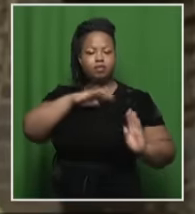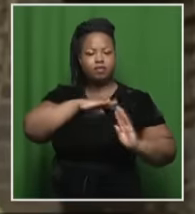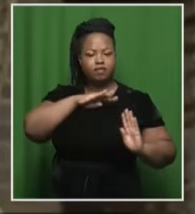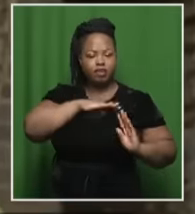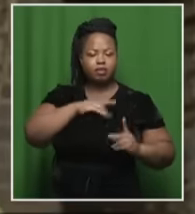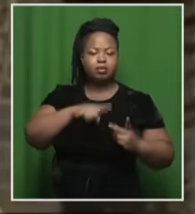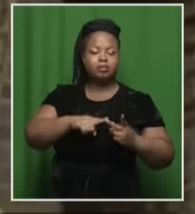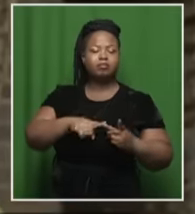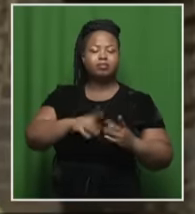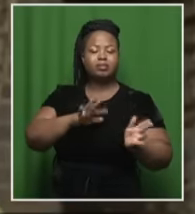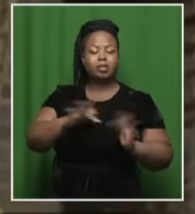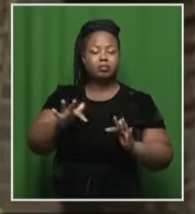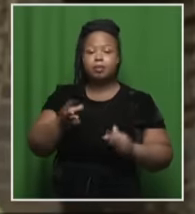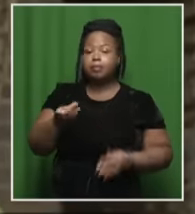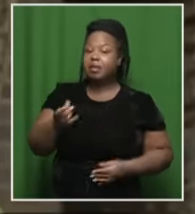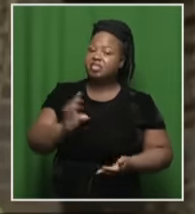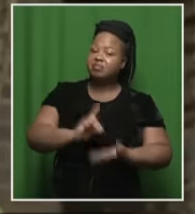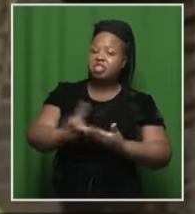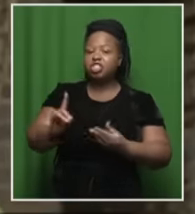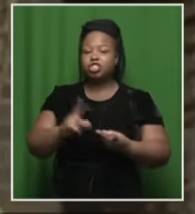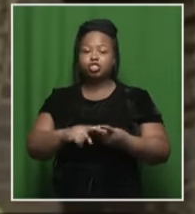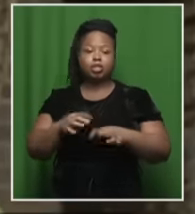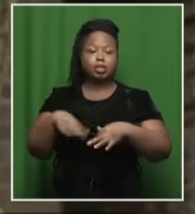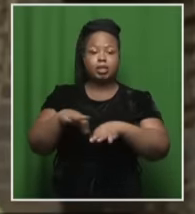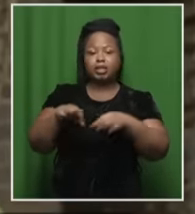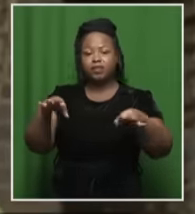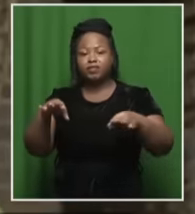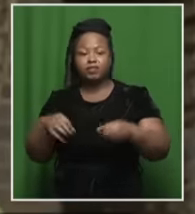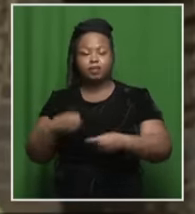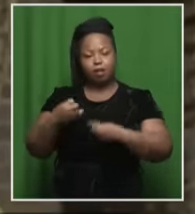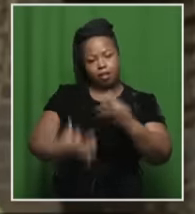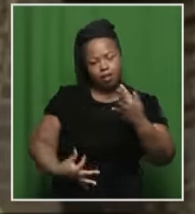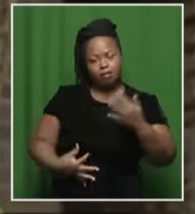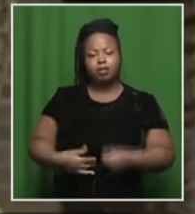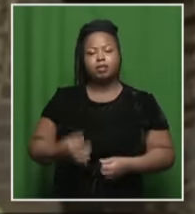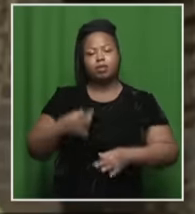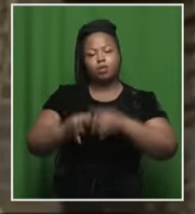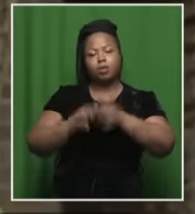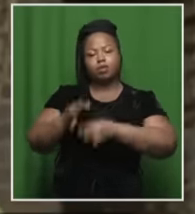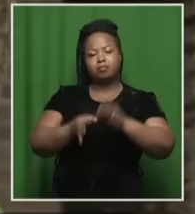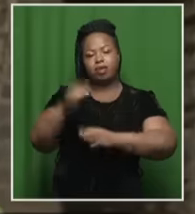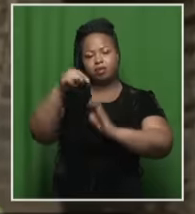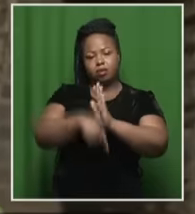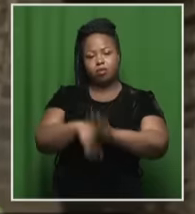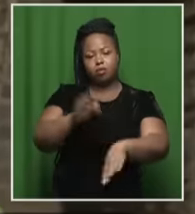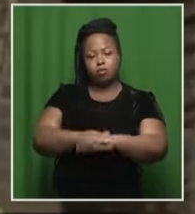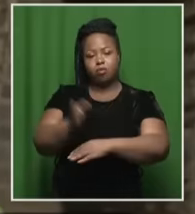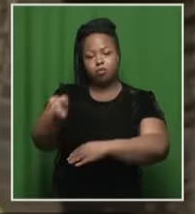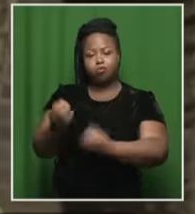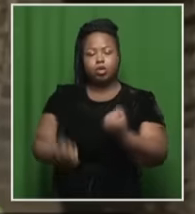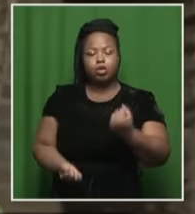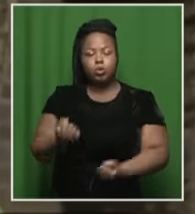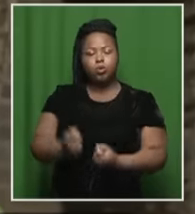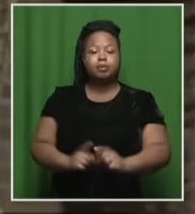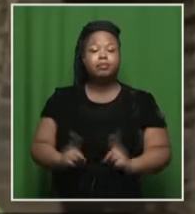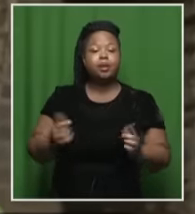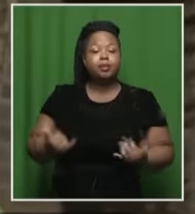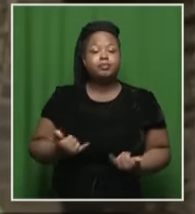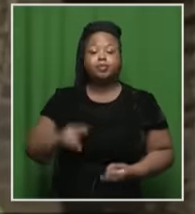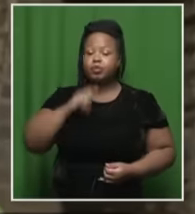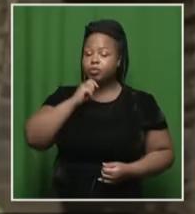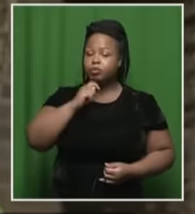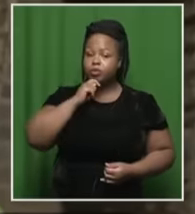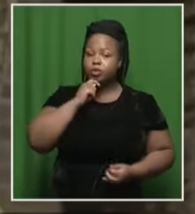the form of cash or gifts, etc. That will be ventilated in the trial. But essentially, what you can expect this morning